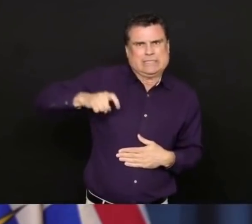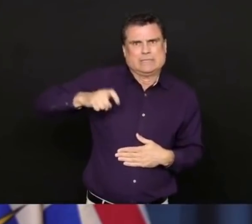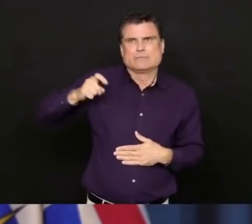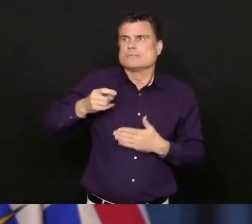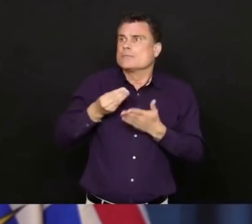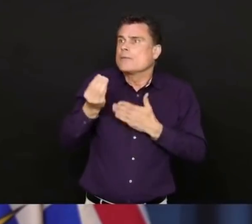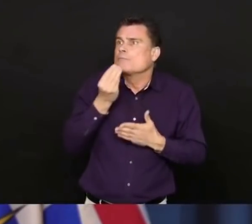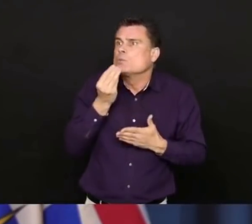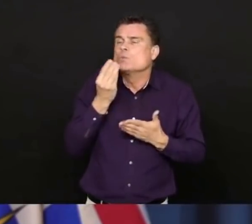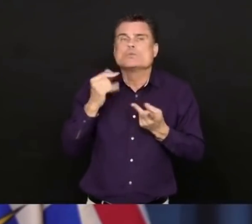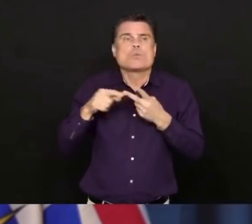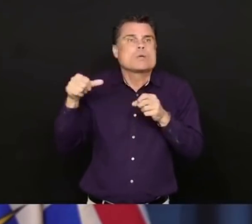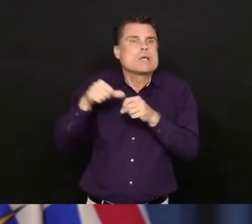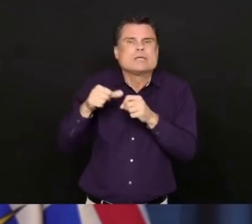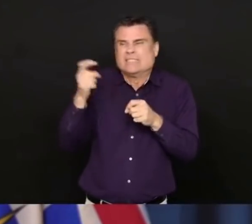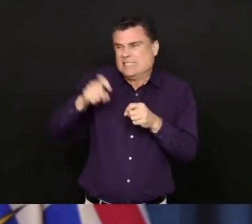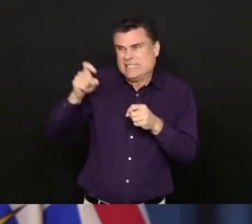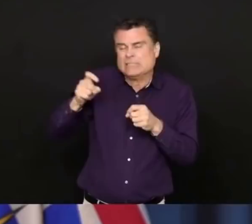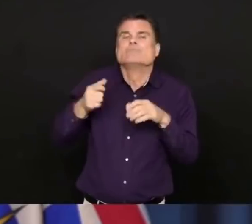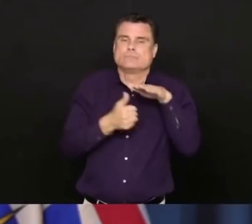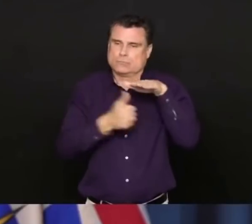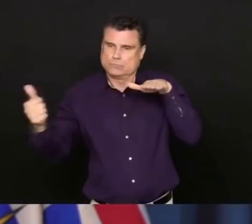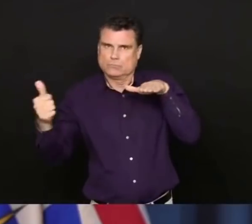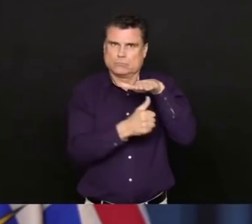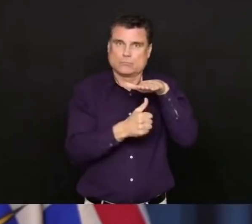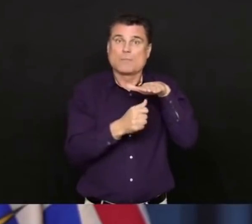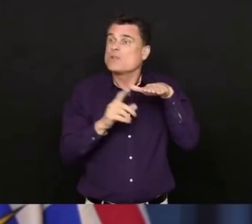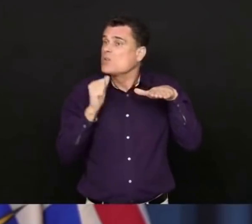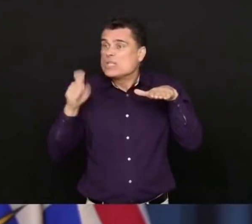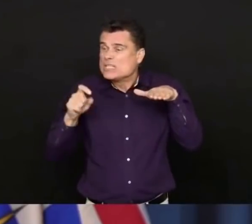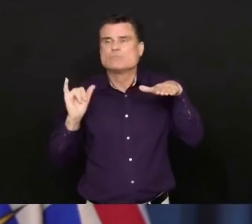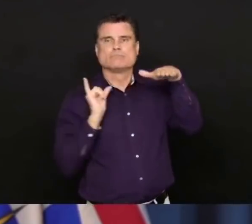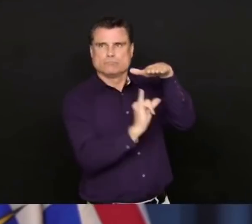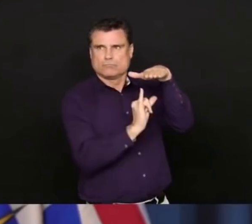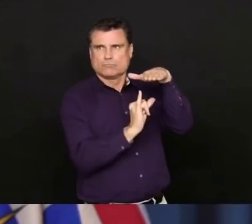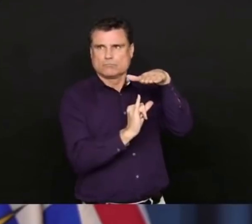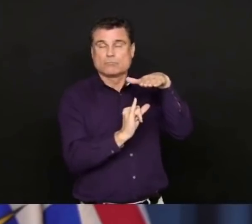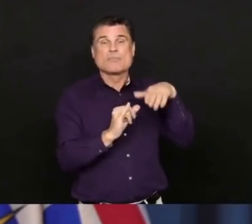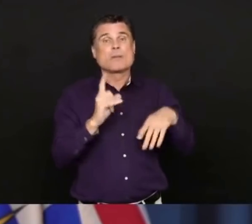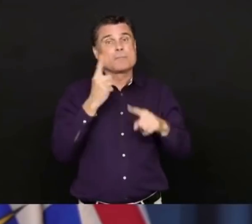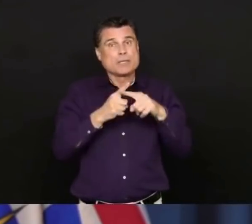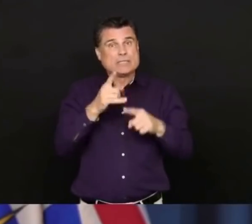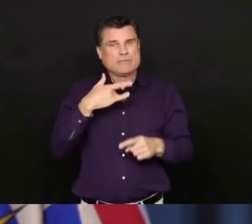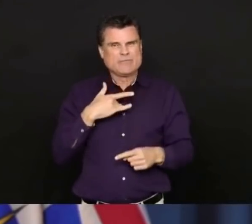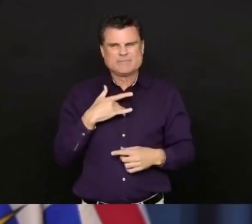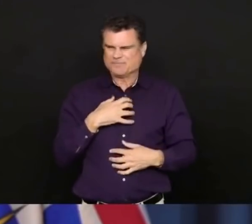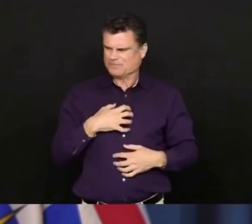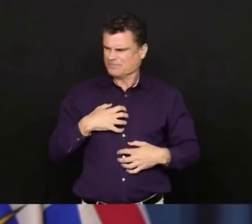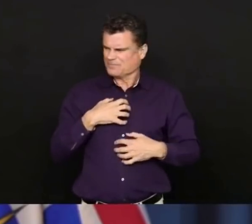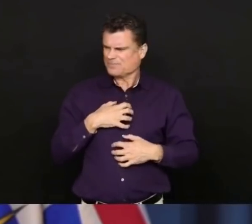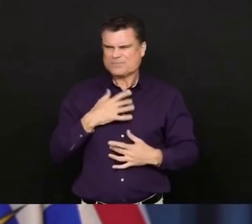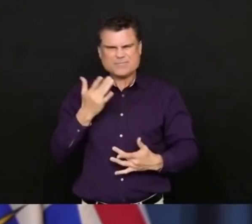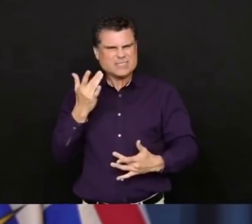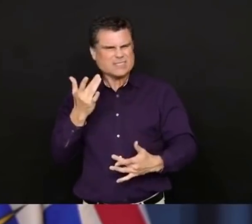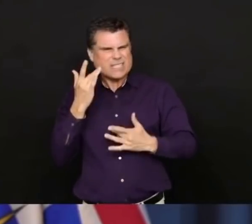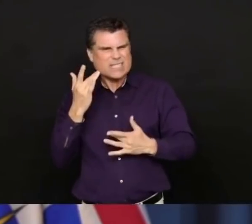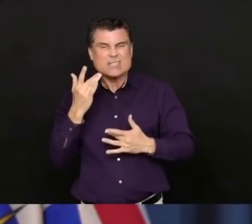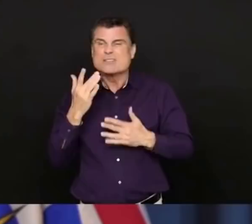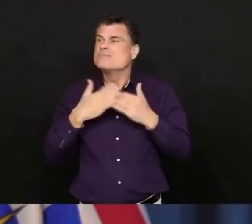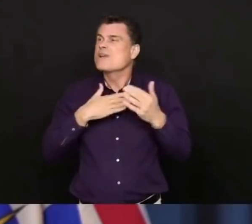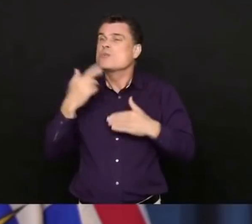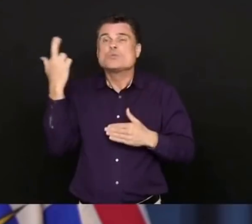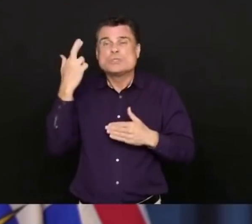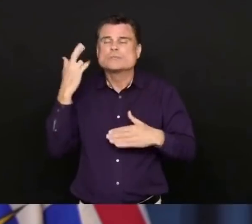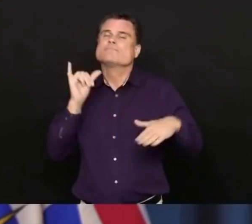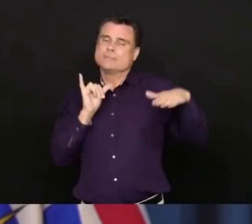and those particularly our loved ones and our elders who might have severe disease if they get infected. To self